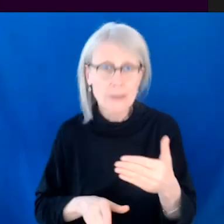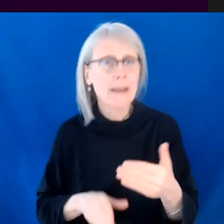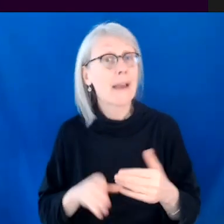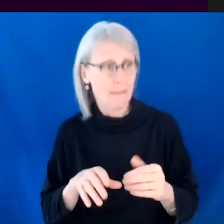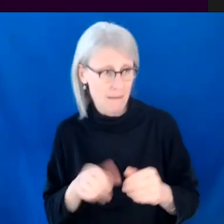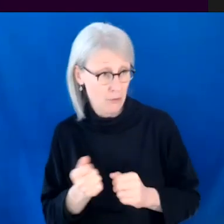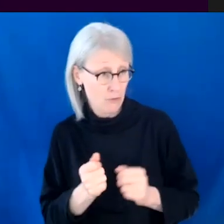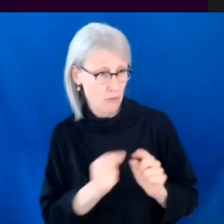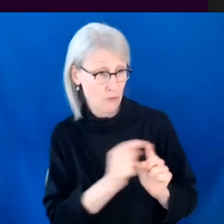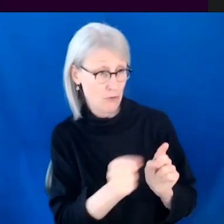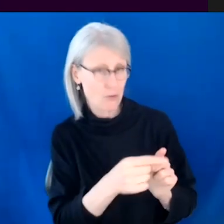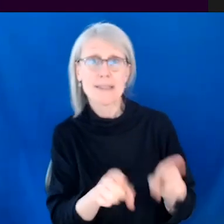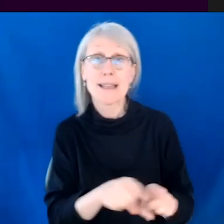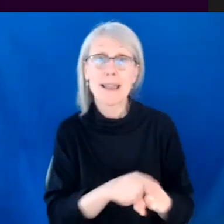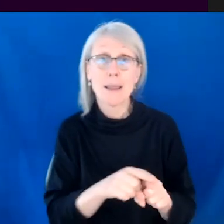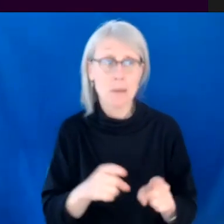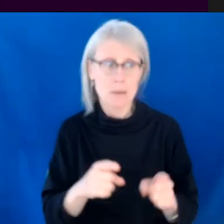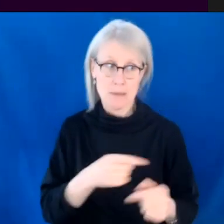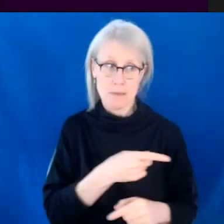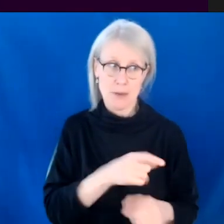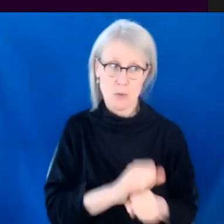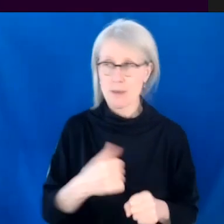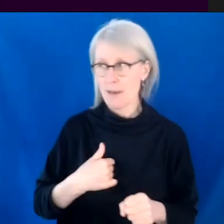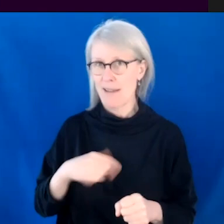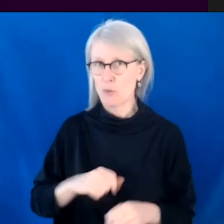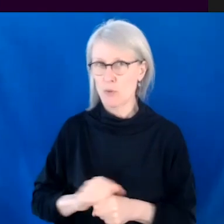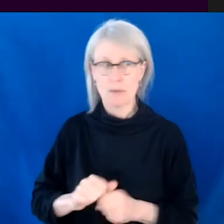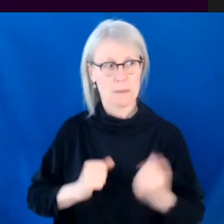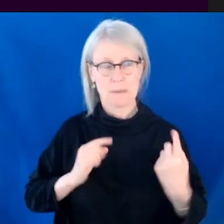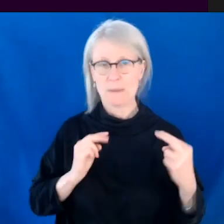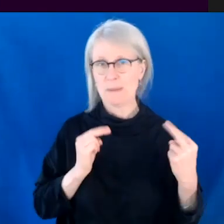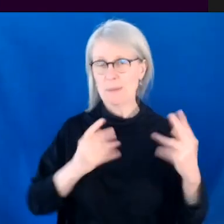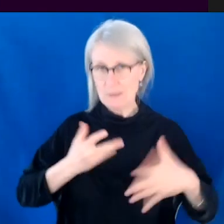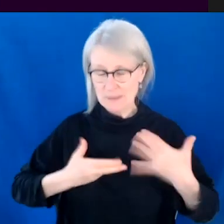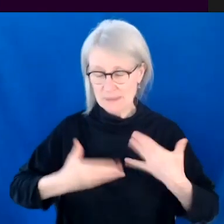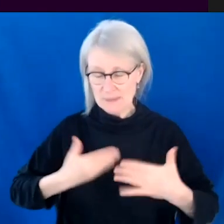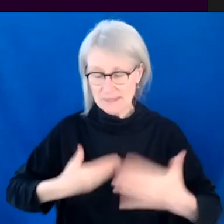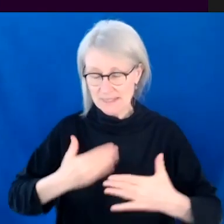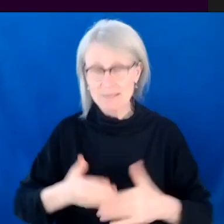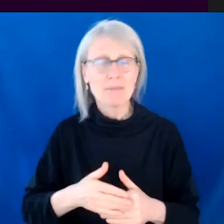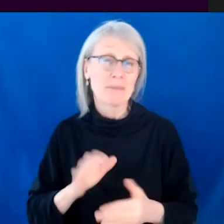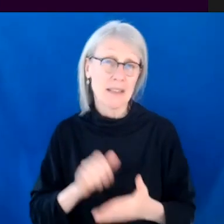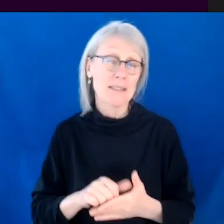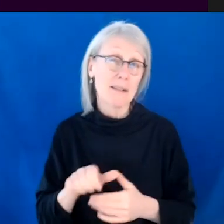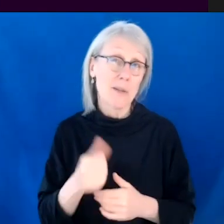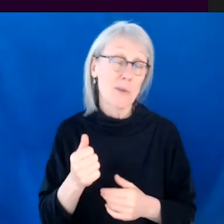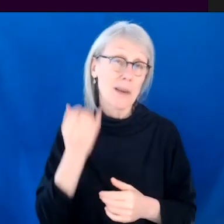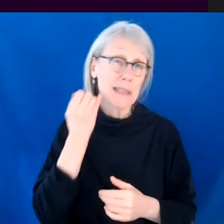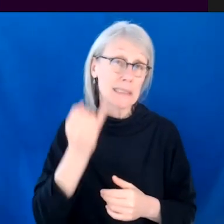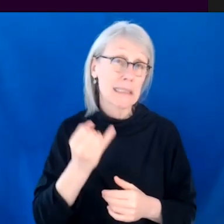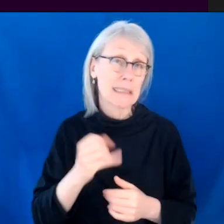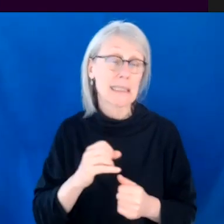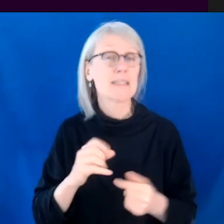are doing their work. So you feel like you need to do your work and then have something. So that's probably the other way I most